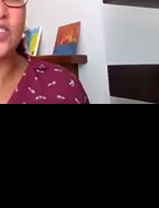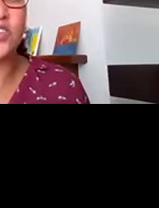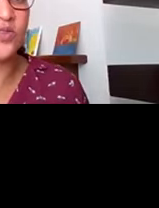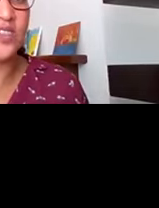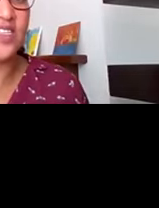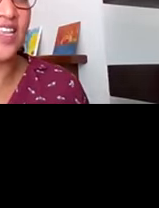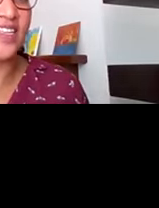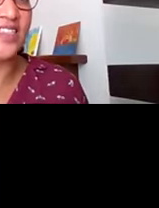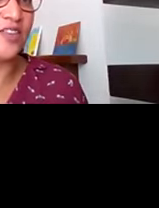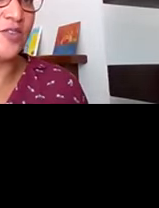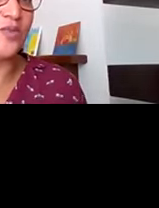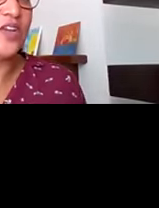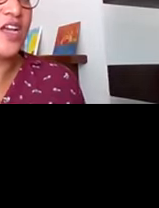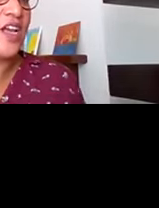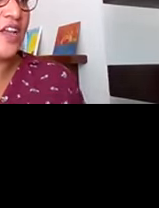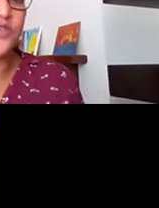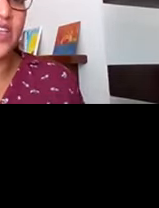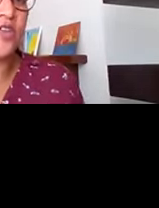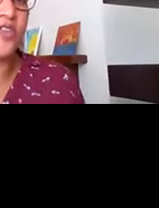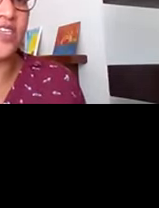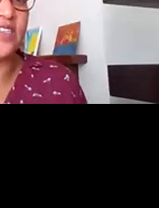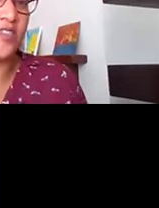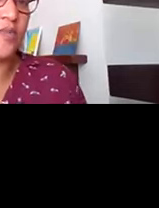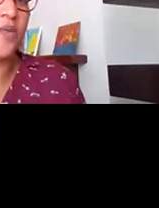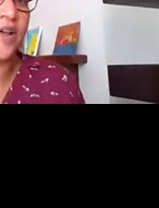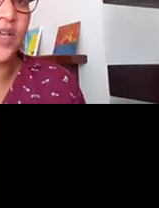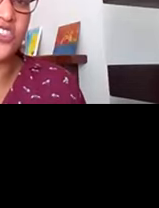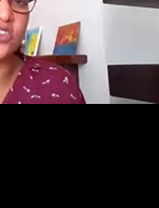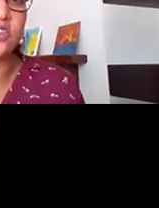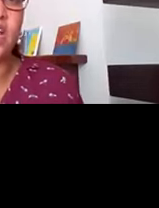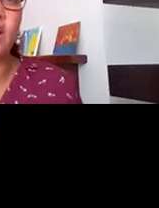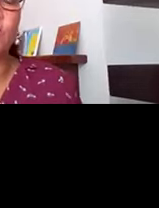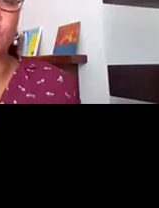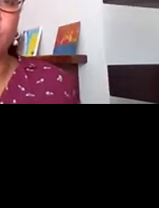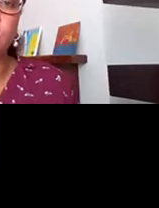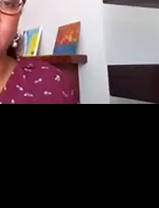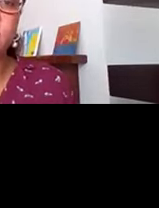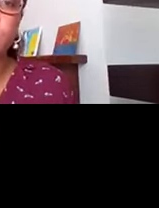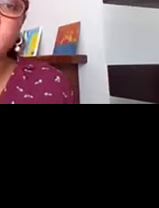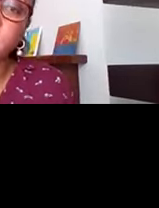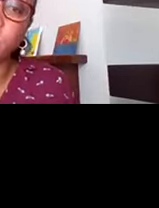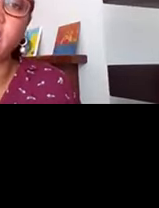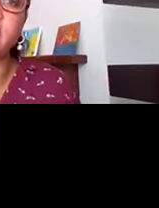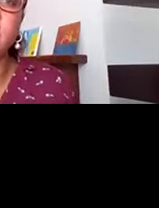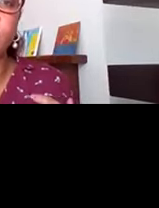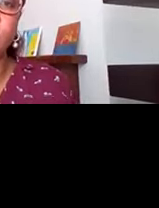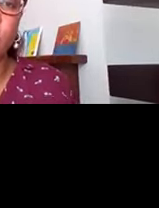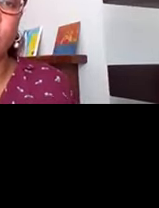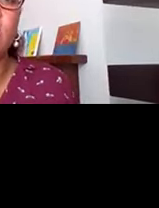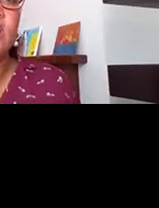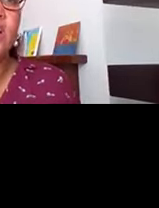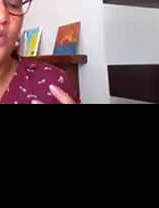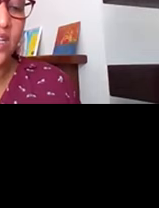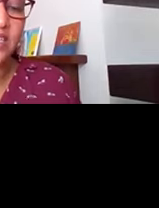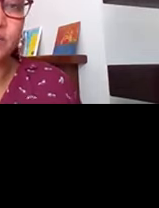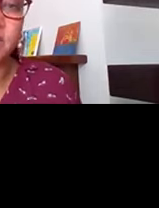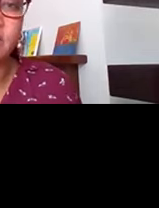Because it shows that, you know, if they concluded, know, Mubarak mentioned how your community trusted you and you know